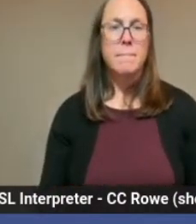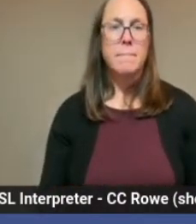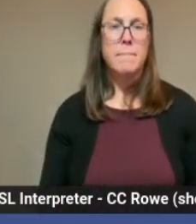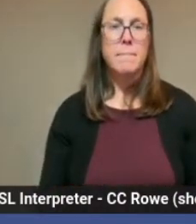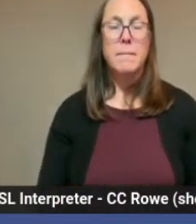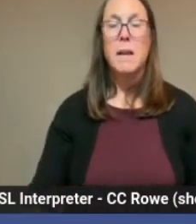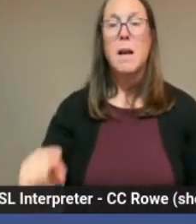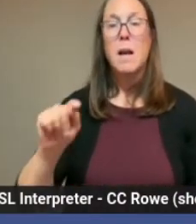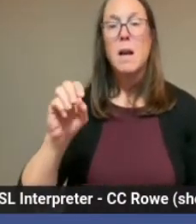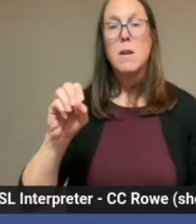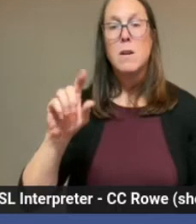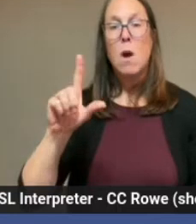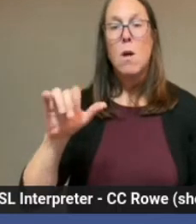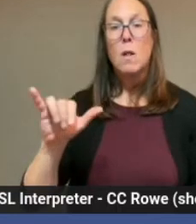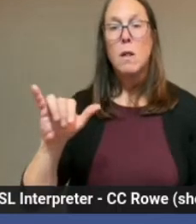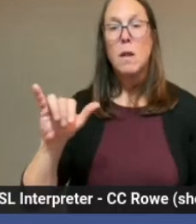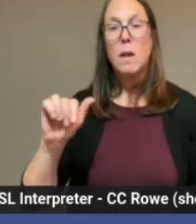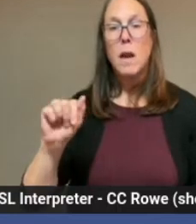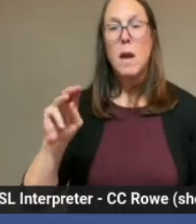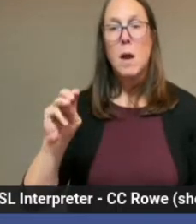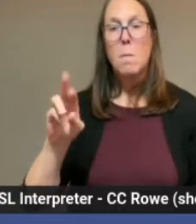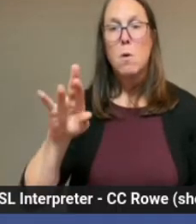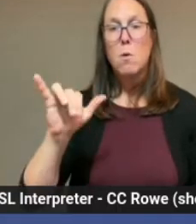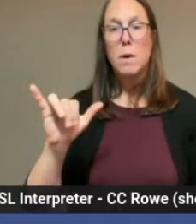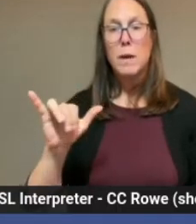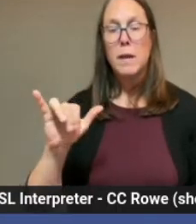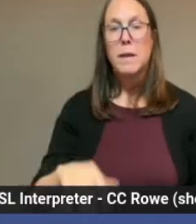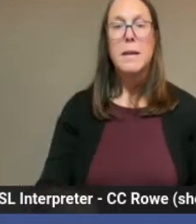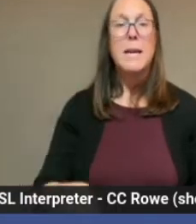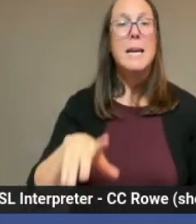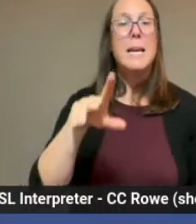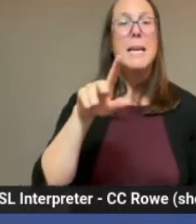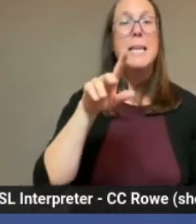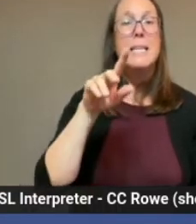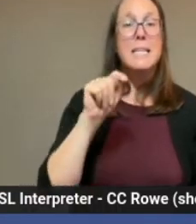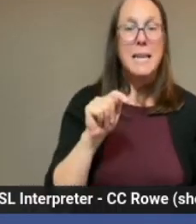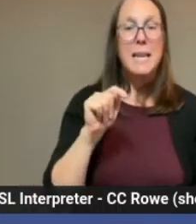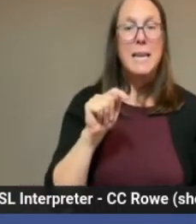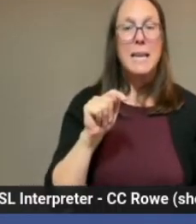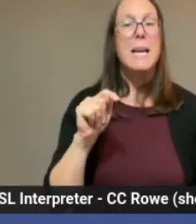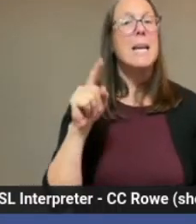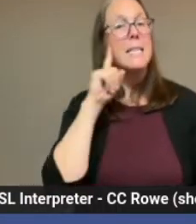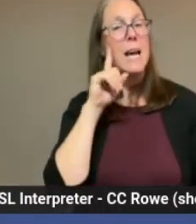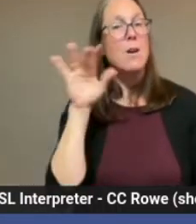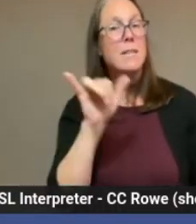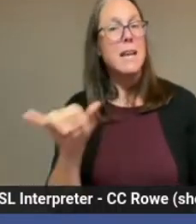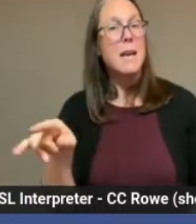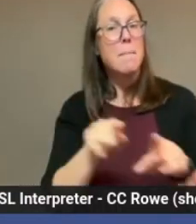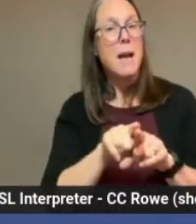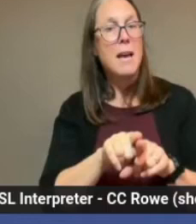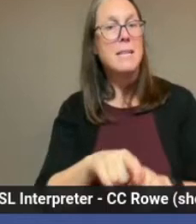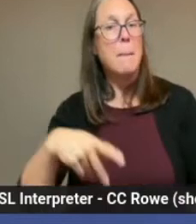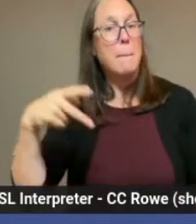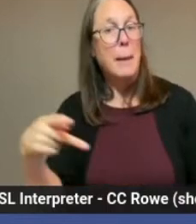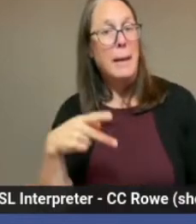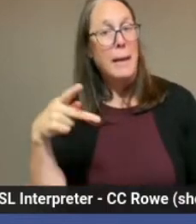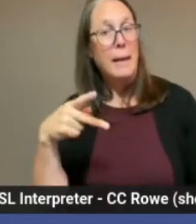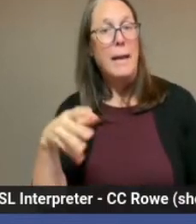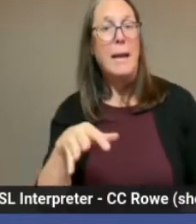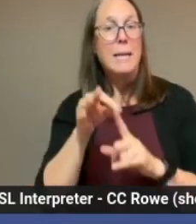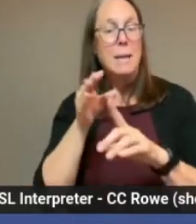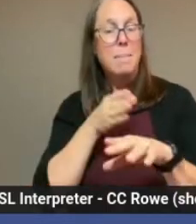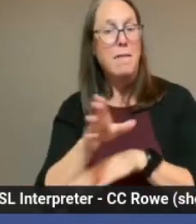Tali Amory, T rhymes at P except after D for Dan Savage. So some of you might have heard that